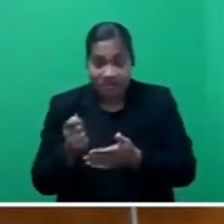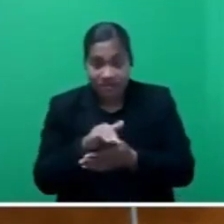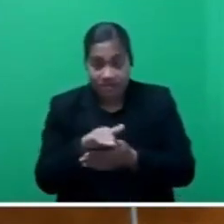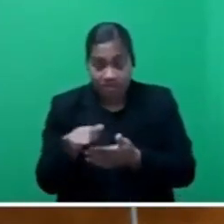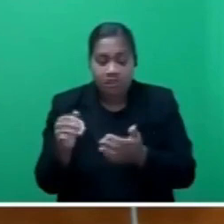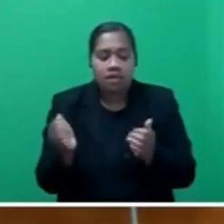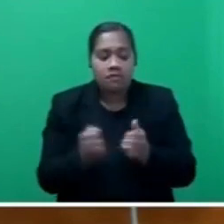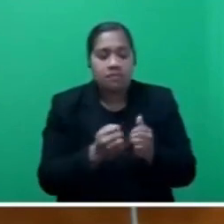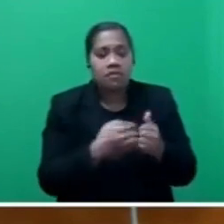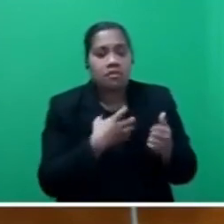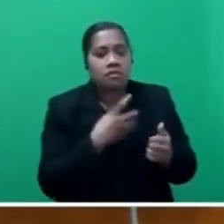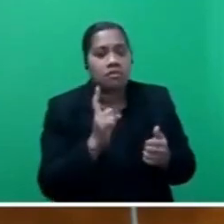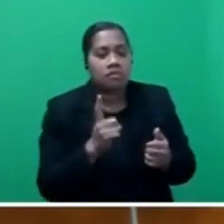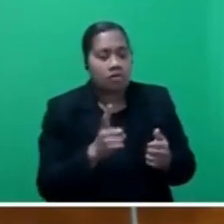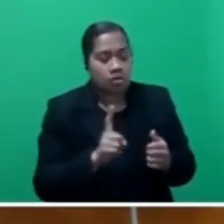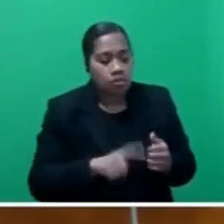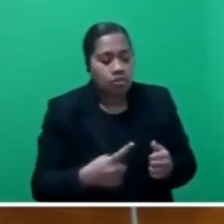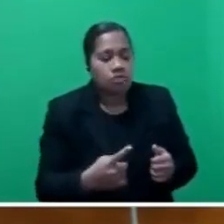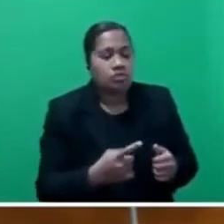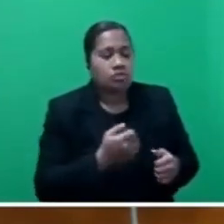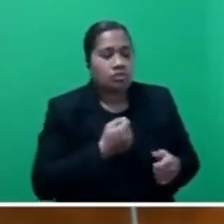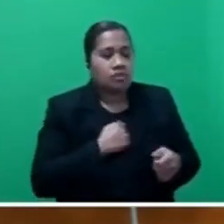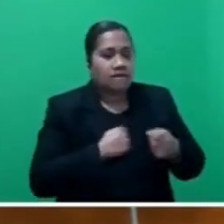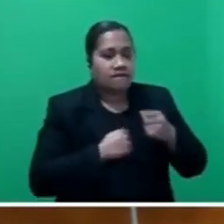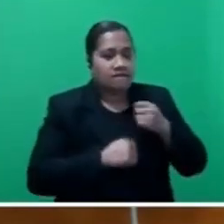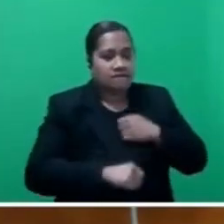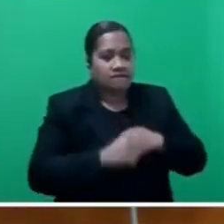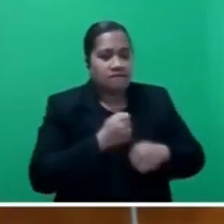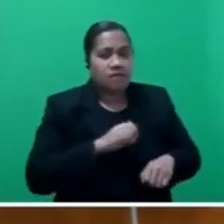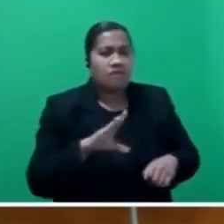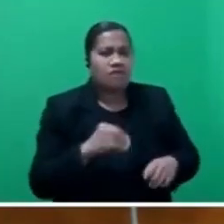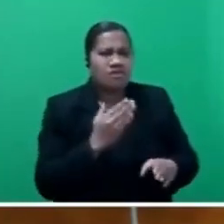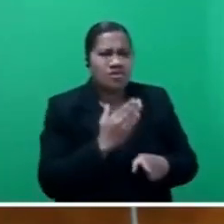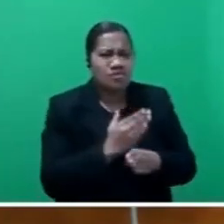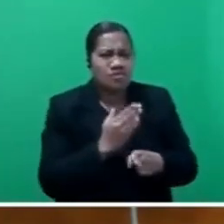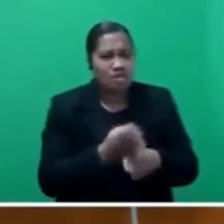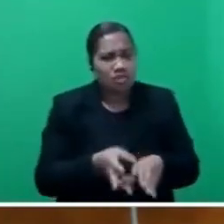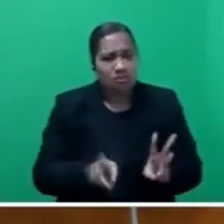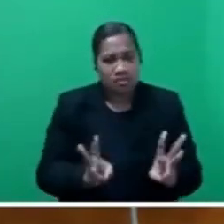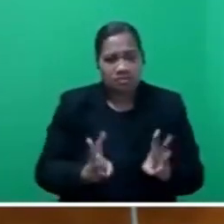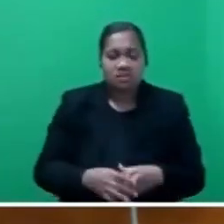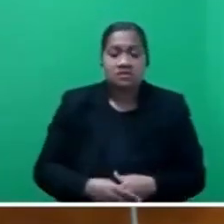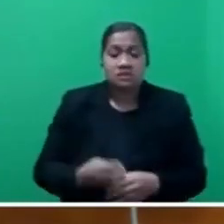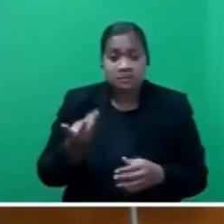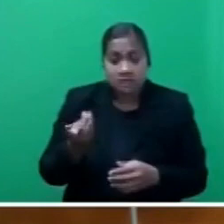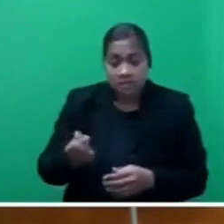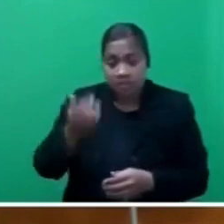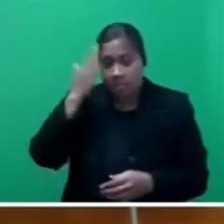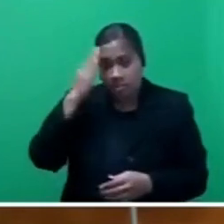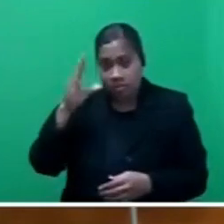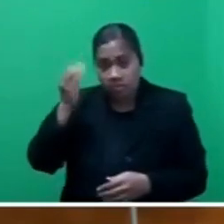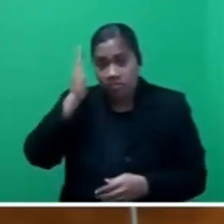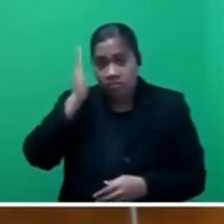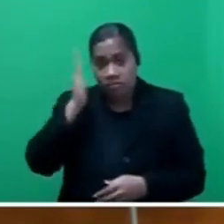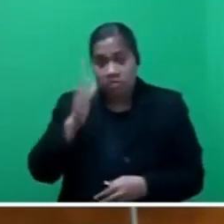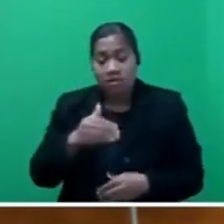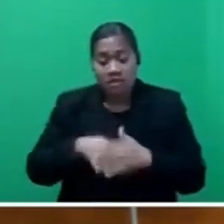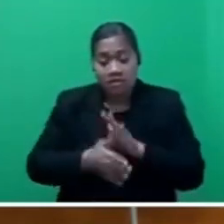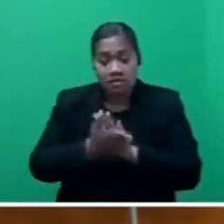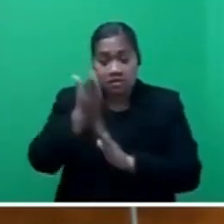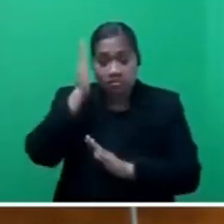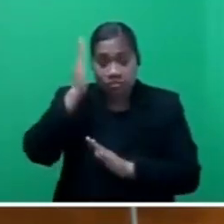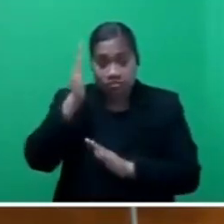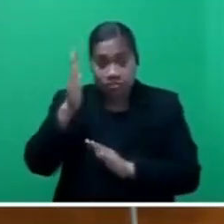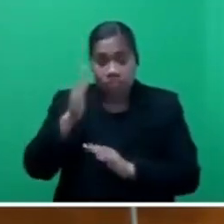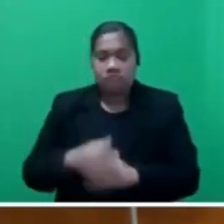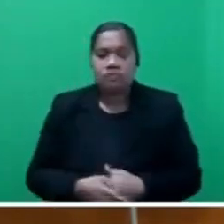continue to suffer from depressing working conditions. Some heads of schools in the secondary school sector